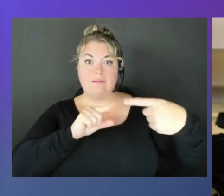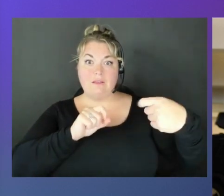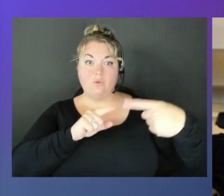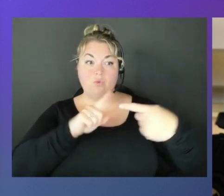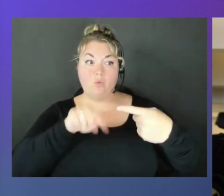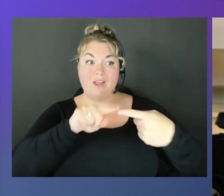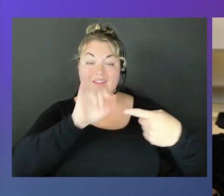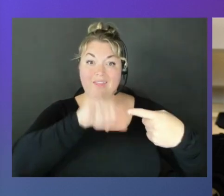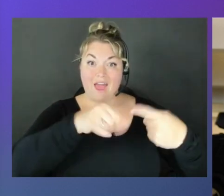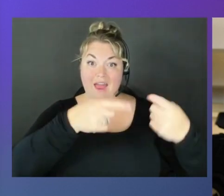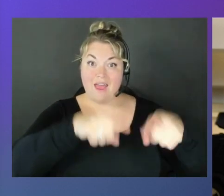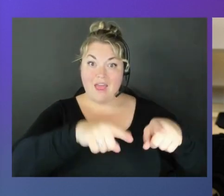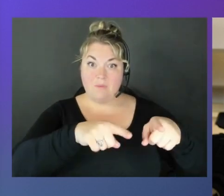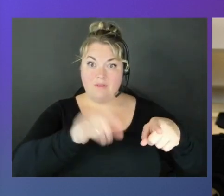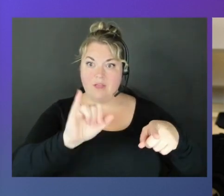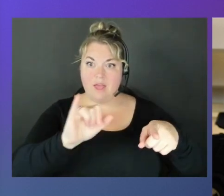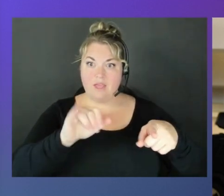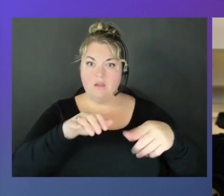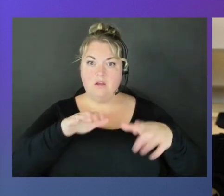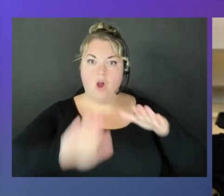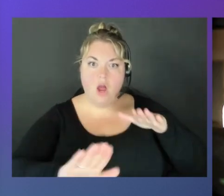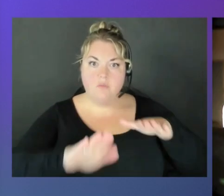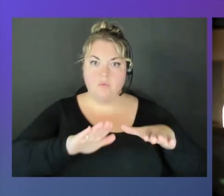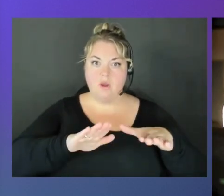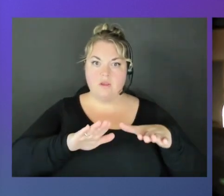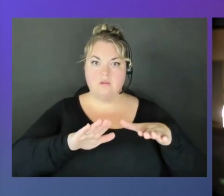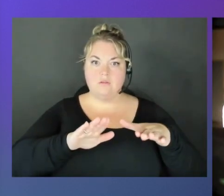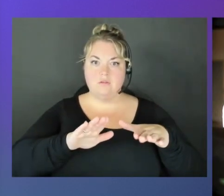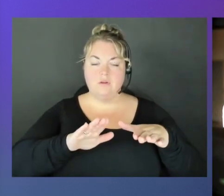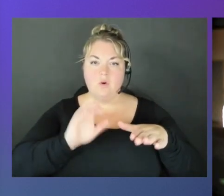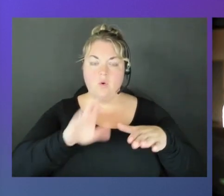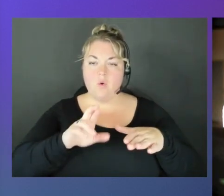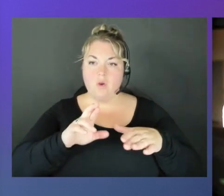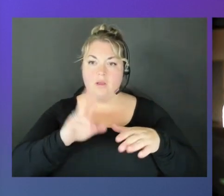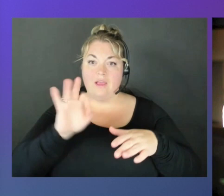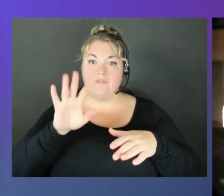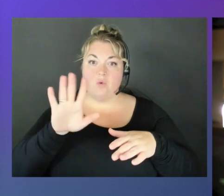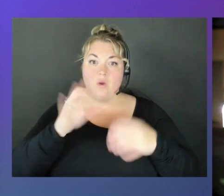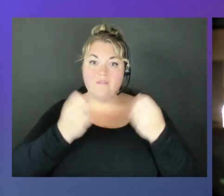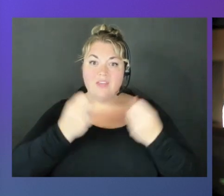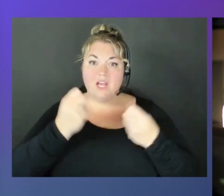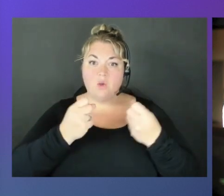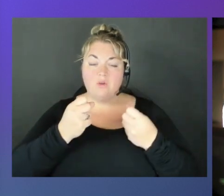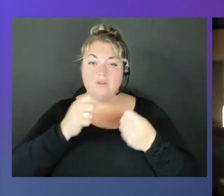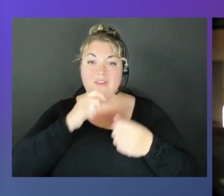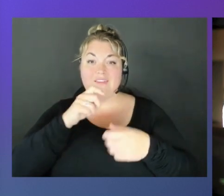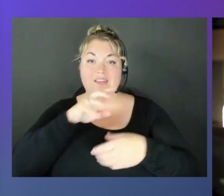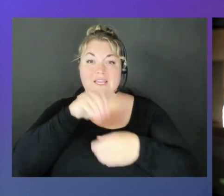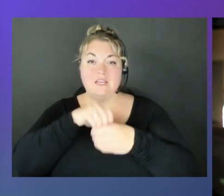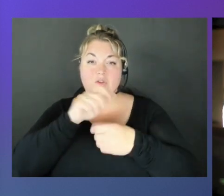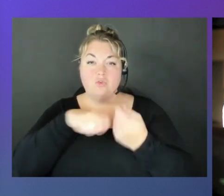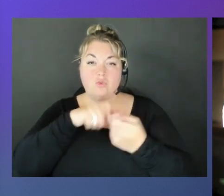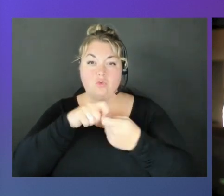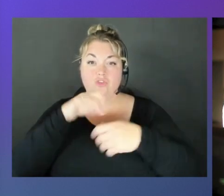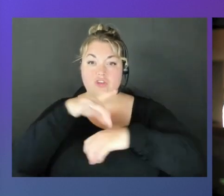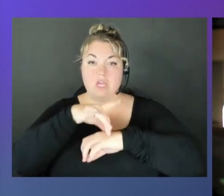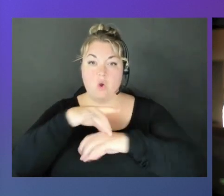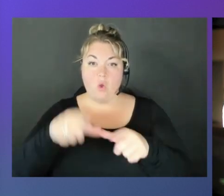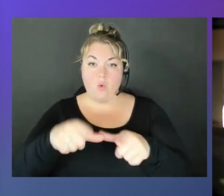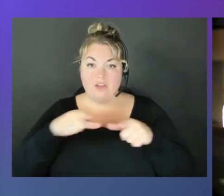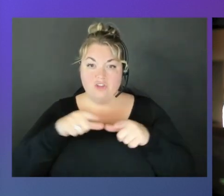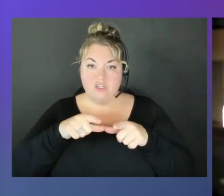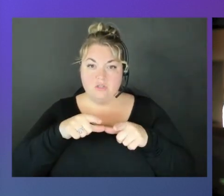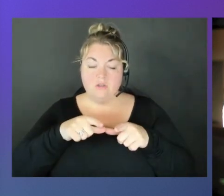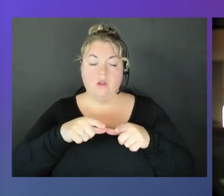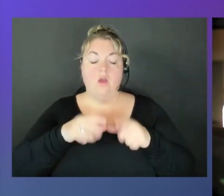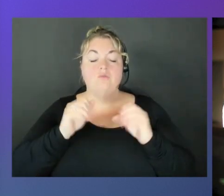happens, such as a heartbreak event, or when your vehicle is in a certain geo location. So once the